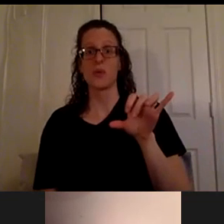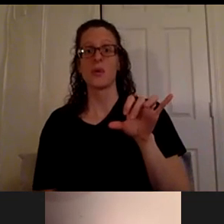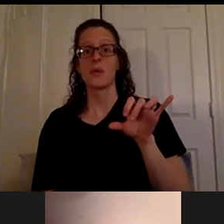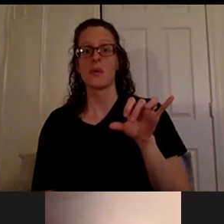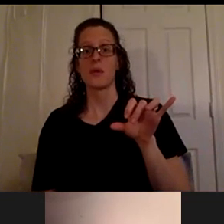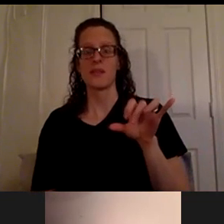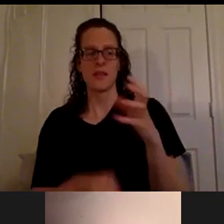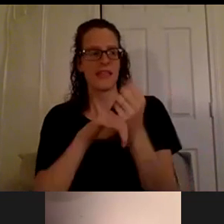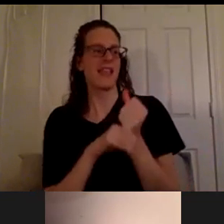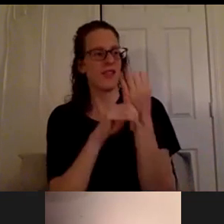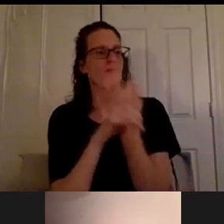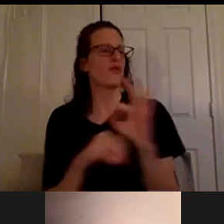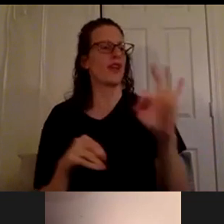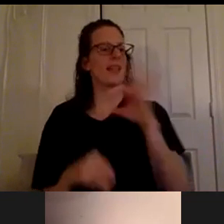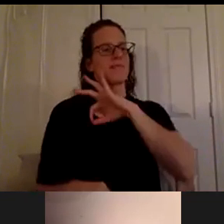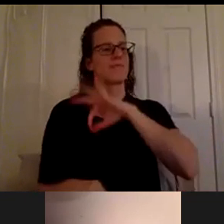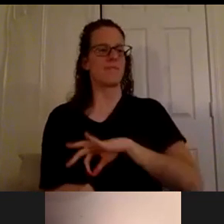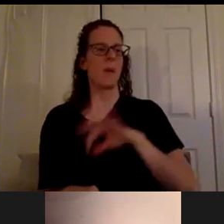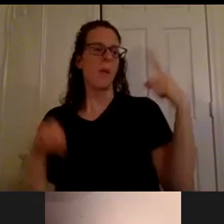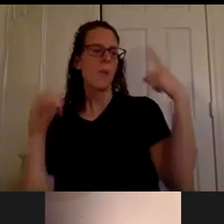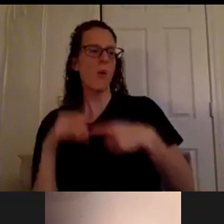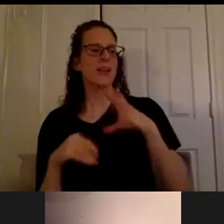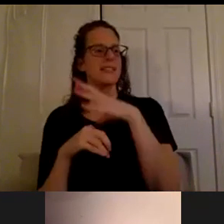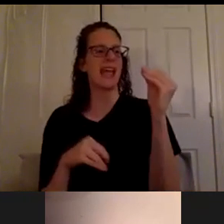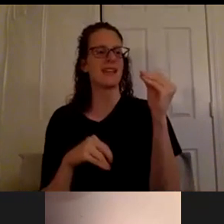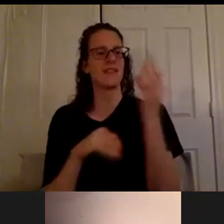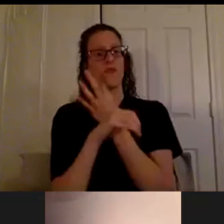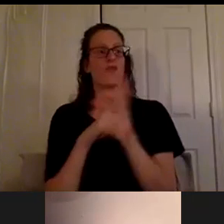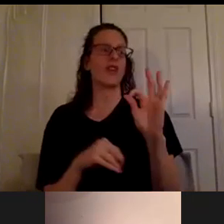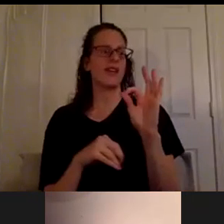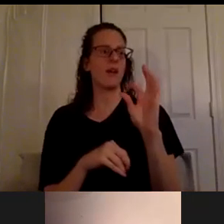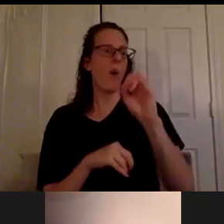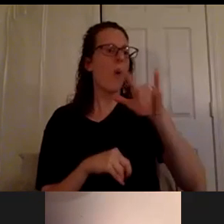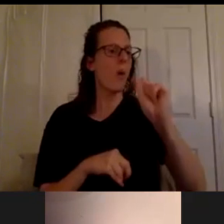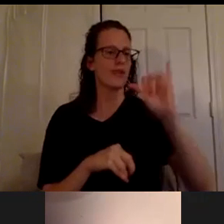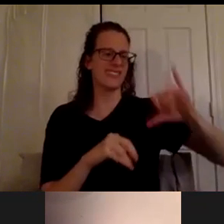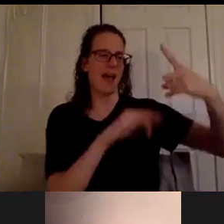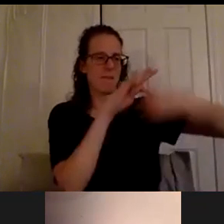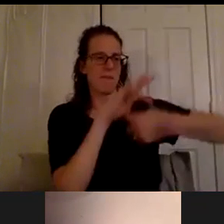then they would get those points back and maybe some free gifts and stuff too. So